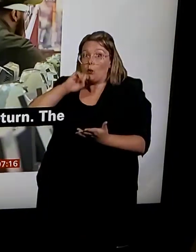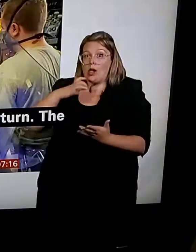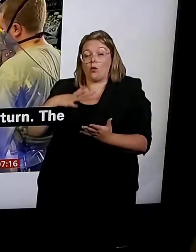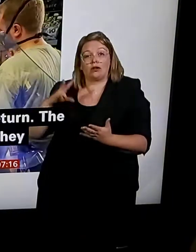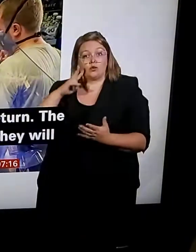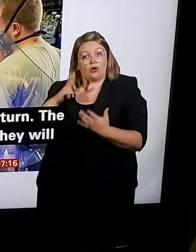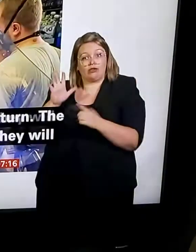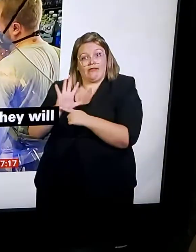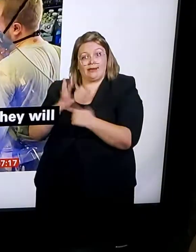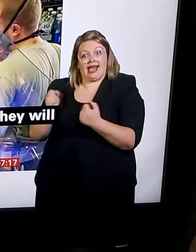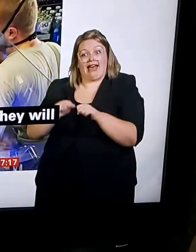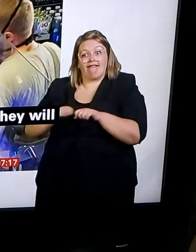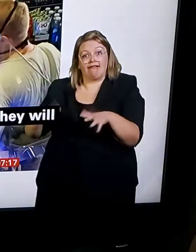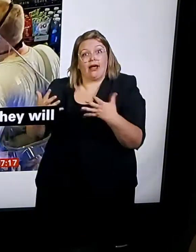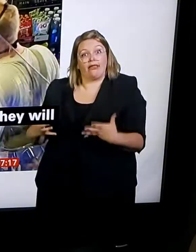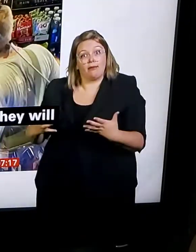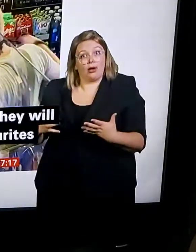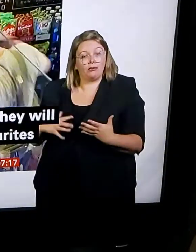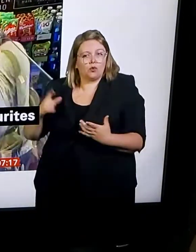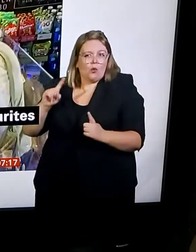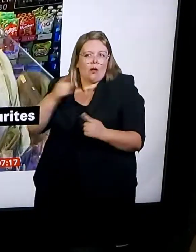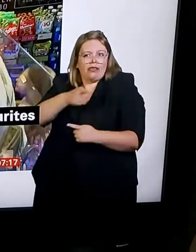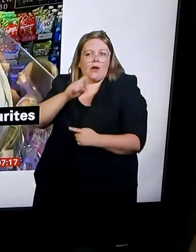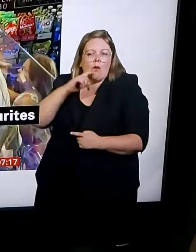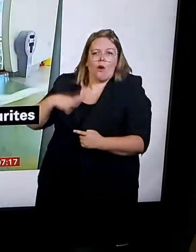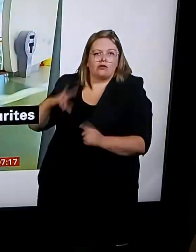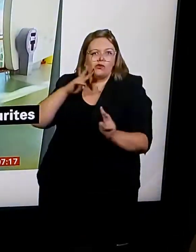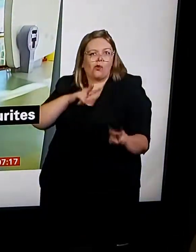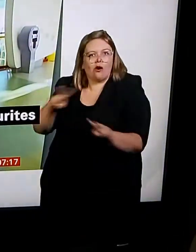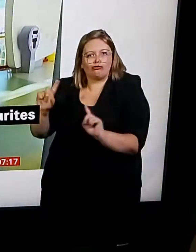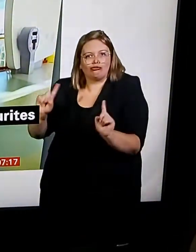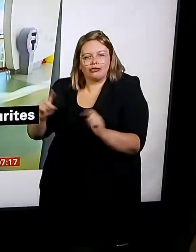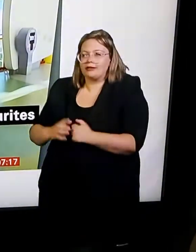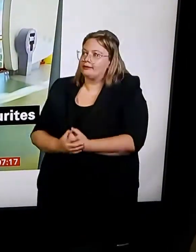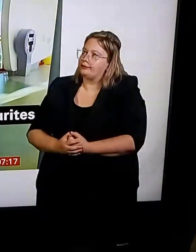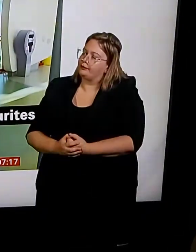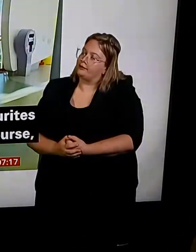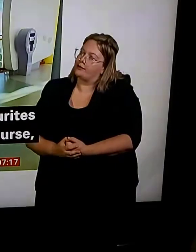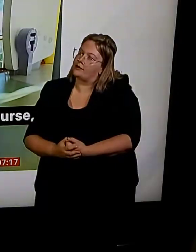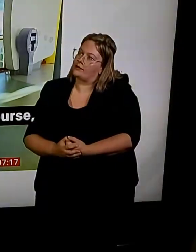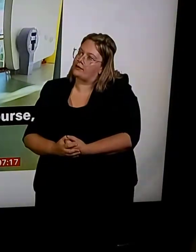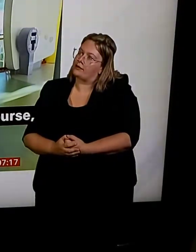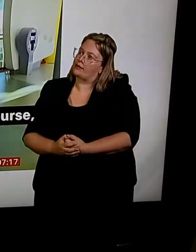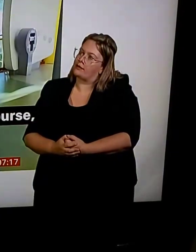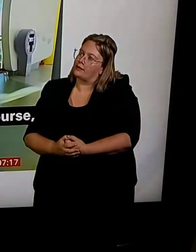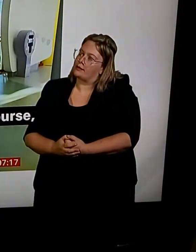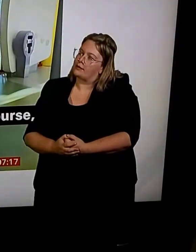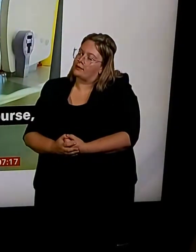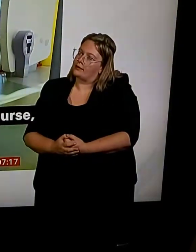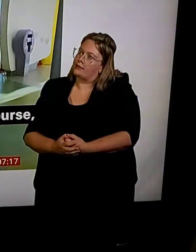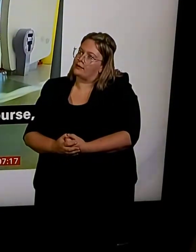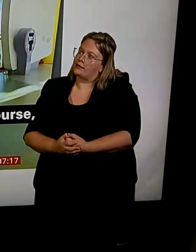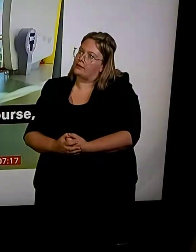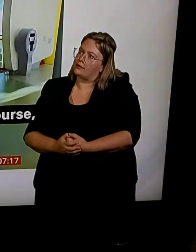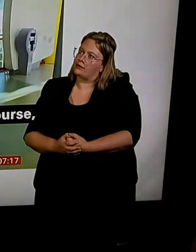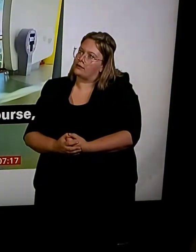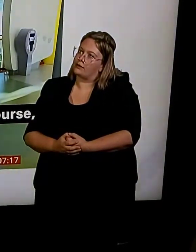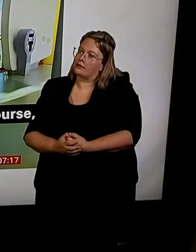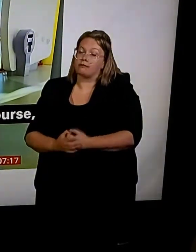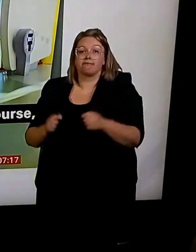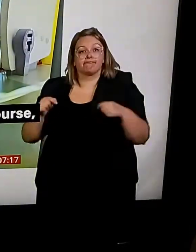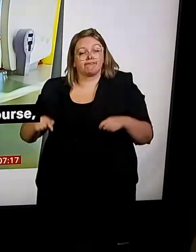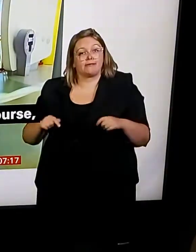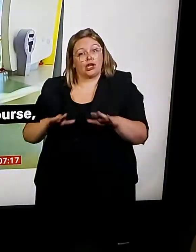What if the world is slowly returning to some kind of formality? Is it only natural that people are wondering where they can go on the same street?